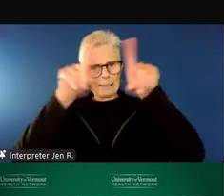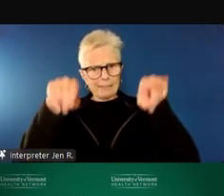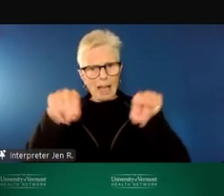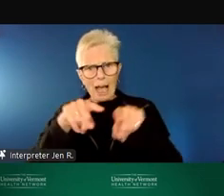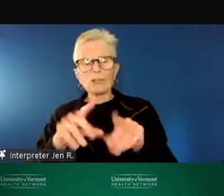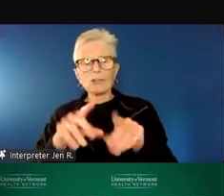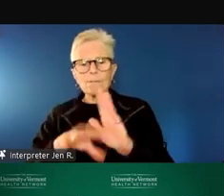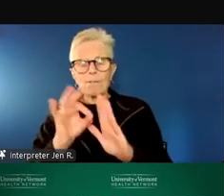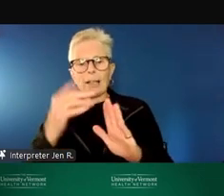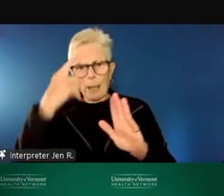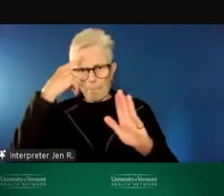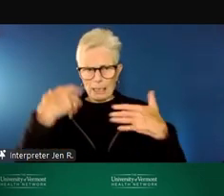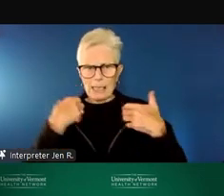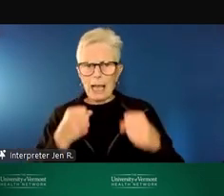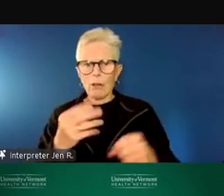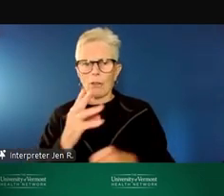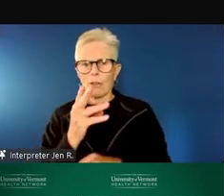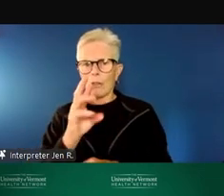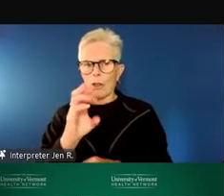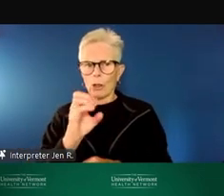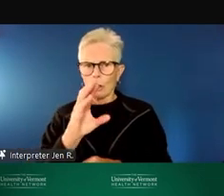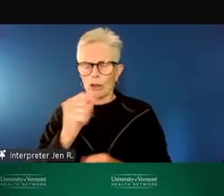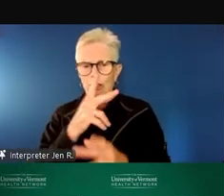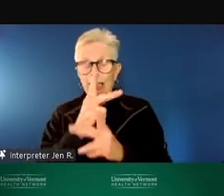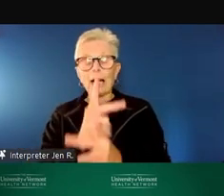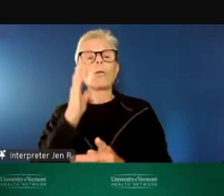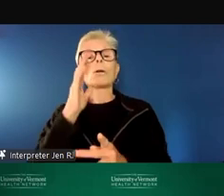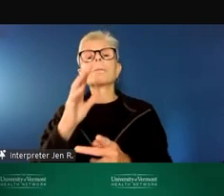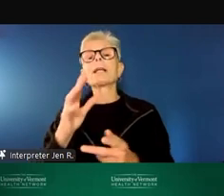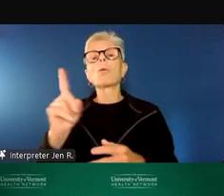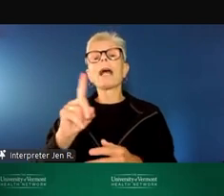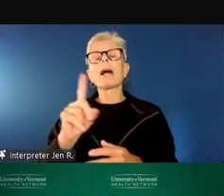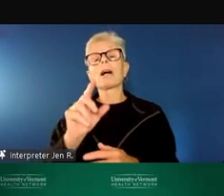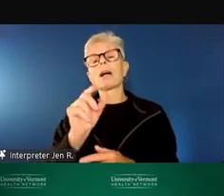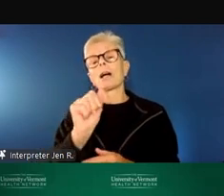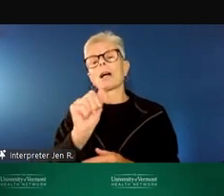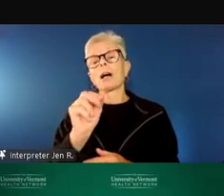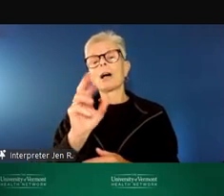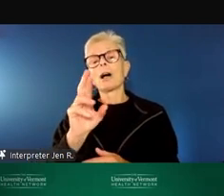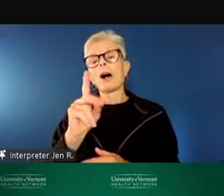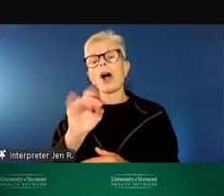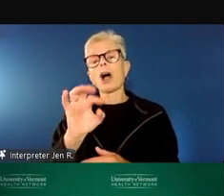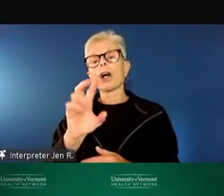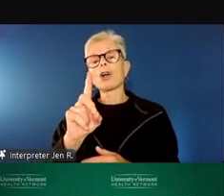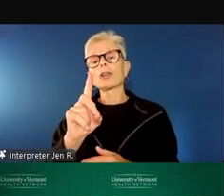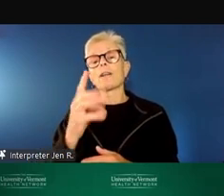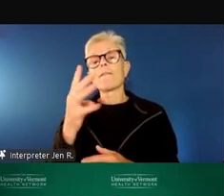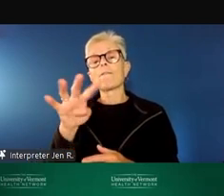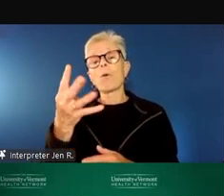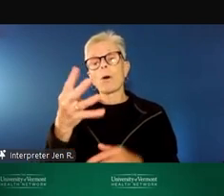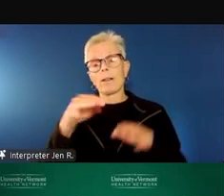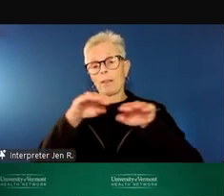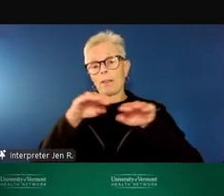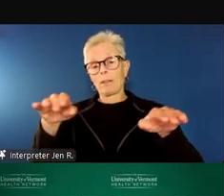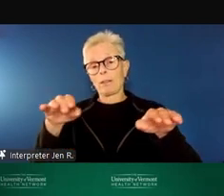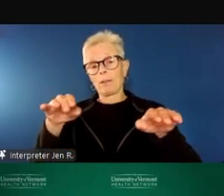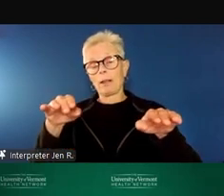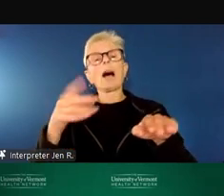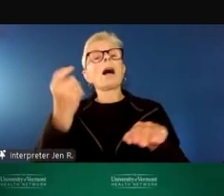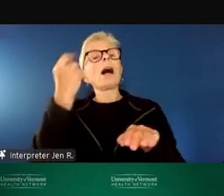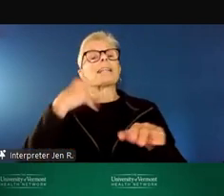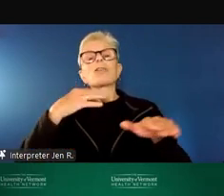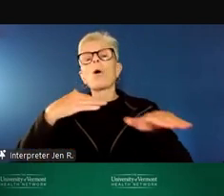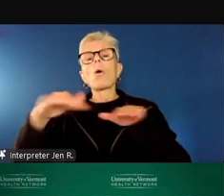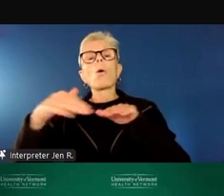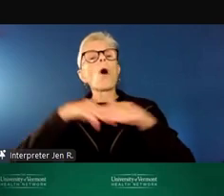urgent care, which will be in the Arnold 4 section of the building. And this is a walk-in clinic, so people